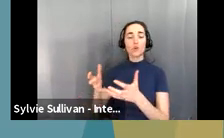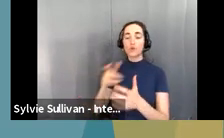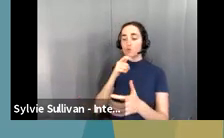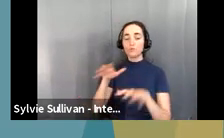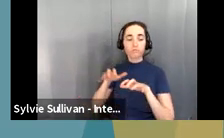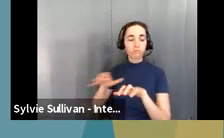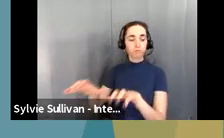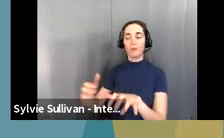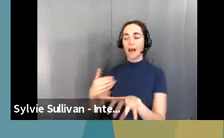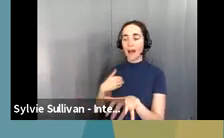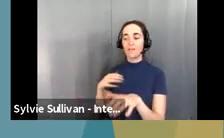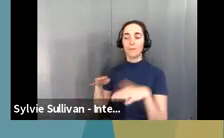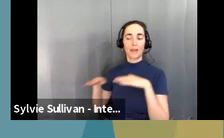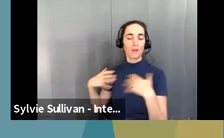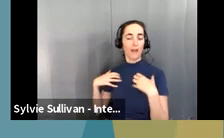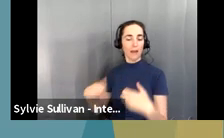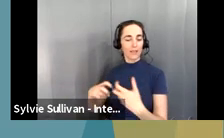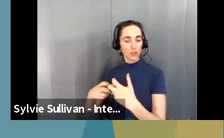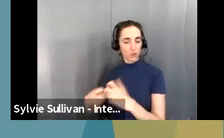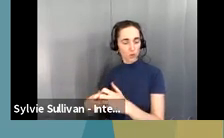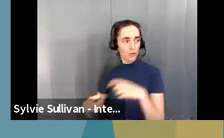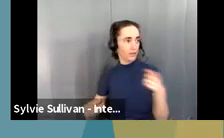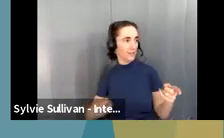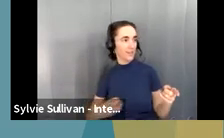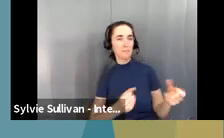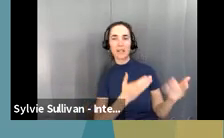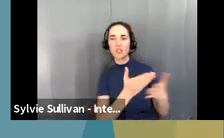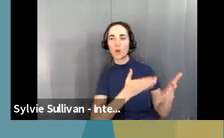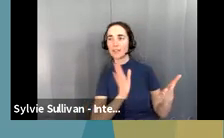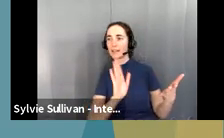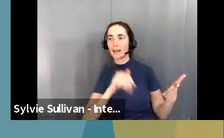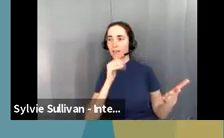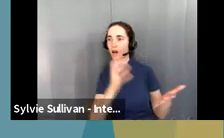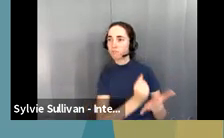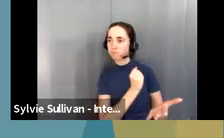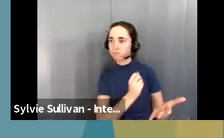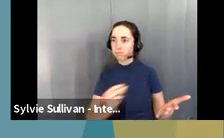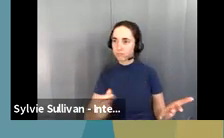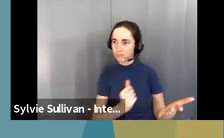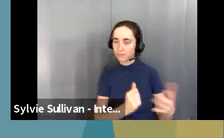is not, um, exempt from that either. Next slide, please.